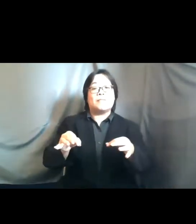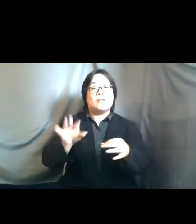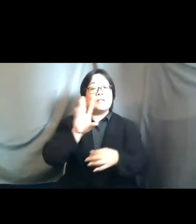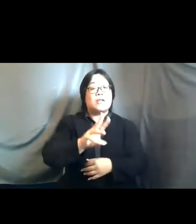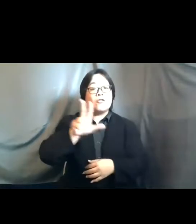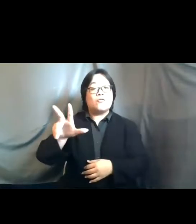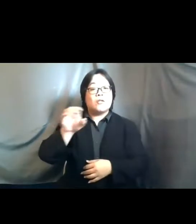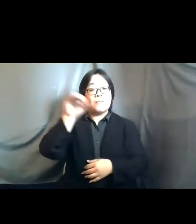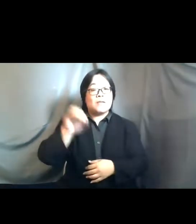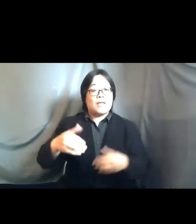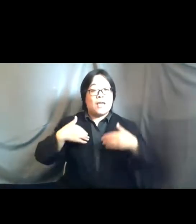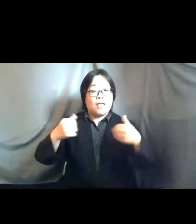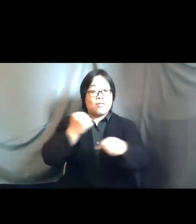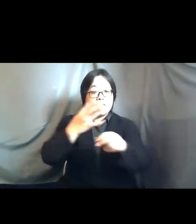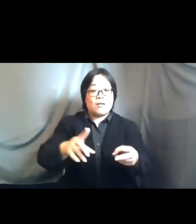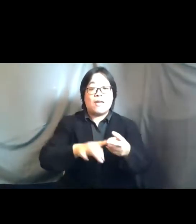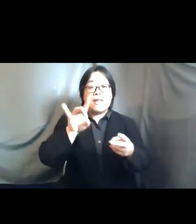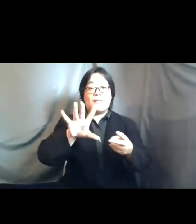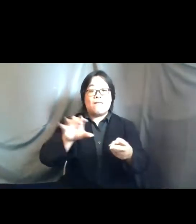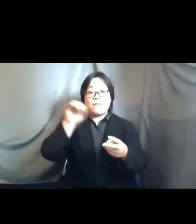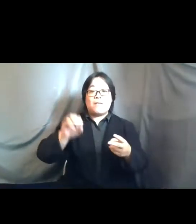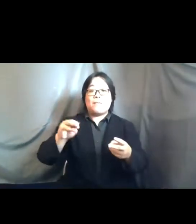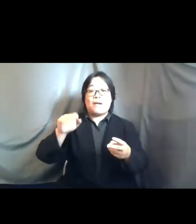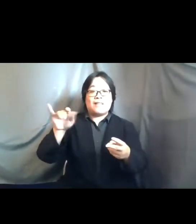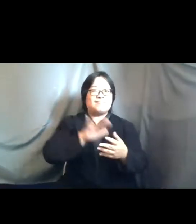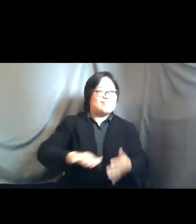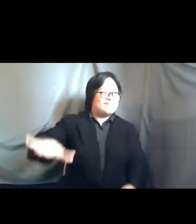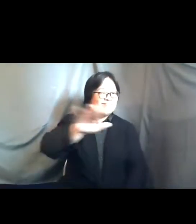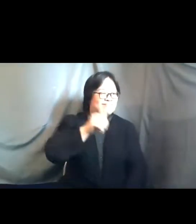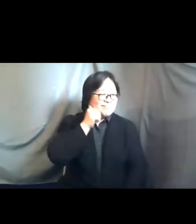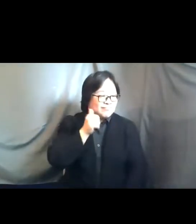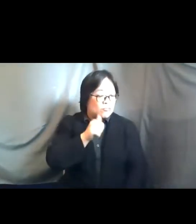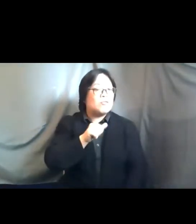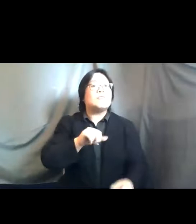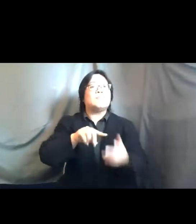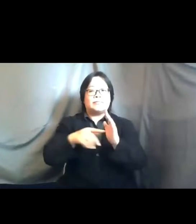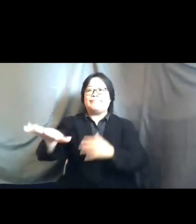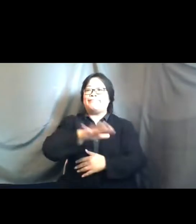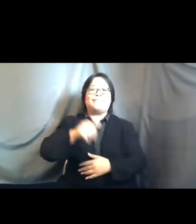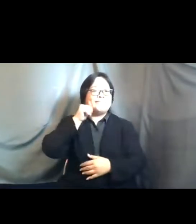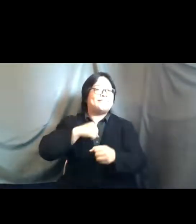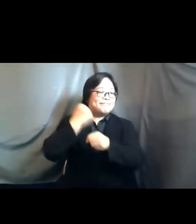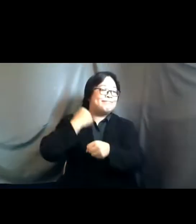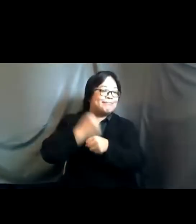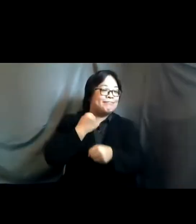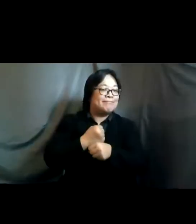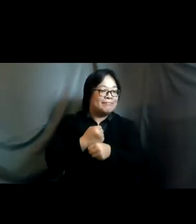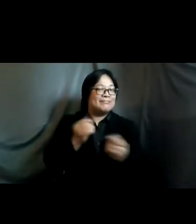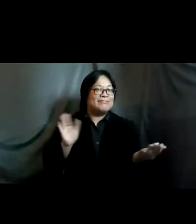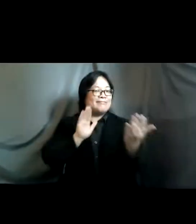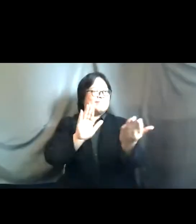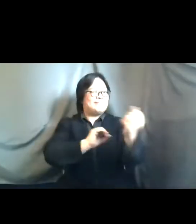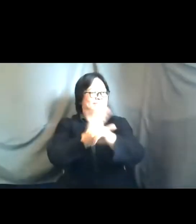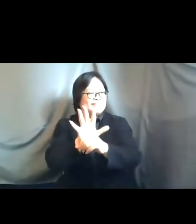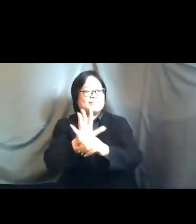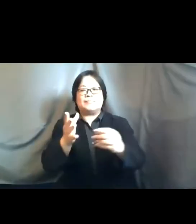85 of market vendors are women in fiji women also form the core of sectors hardest hit by the pandemic retail tourism and